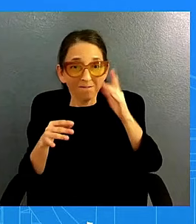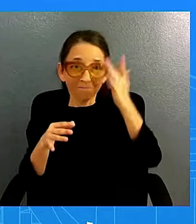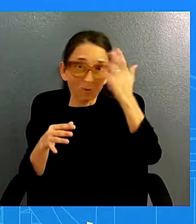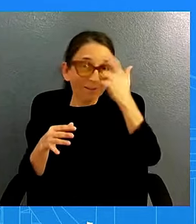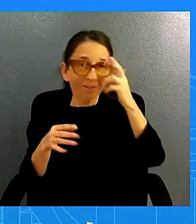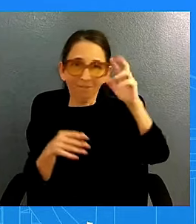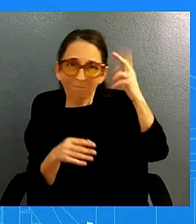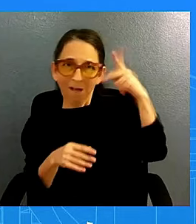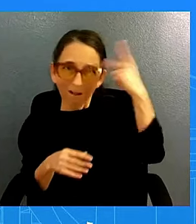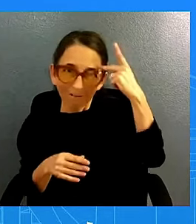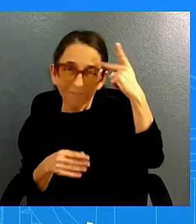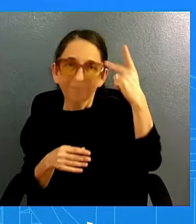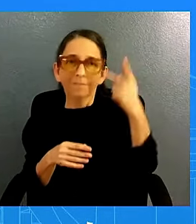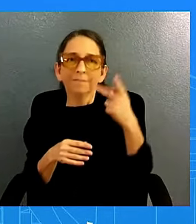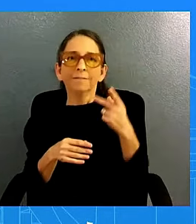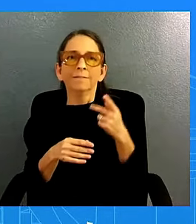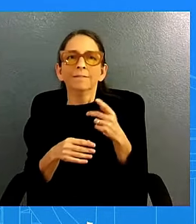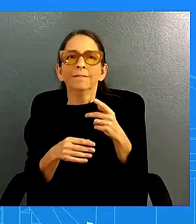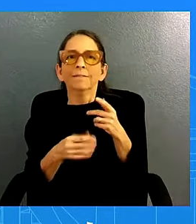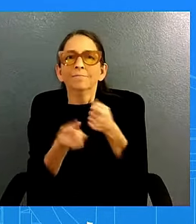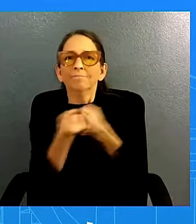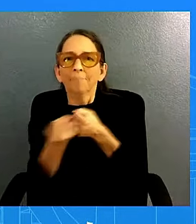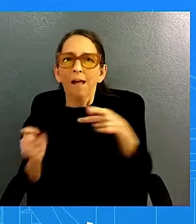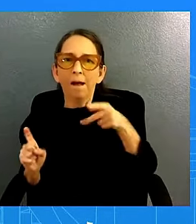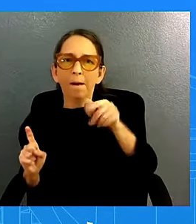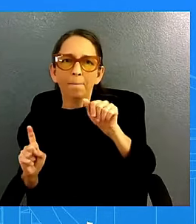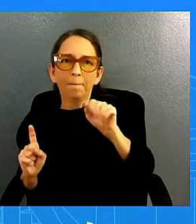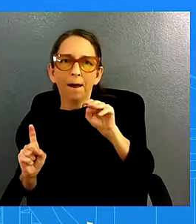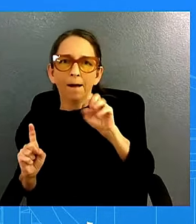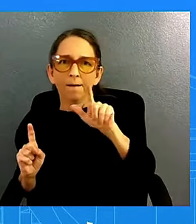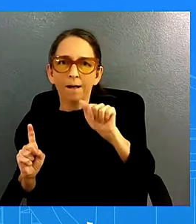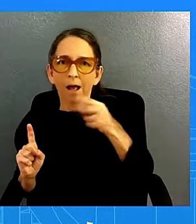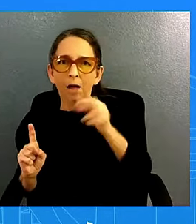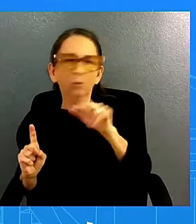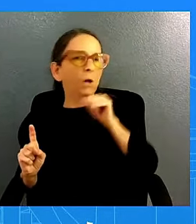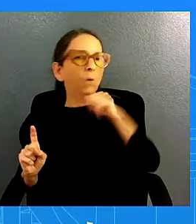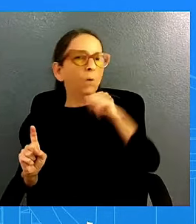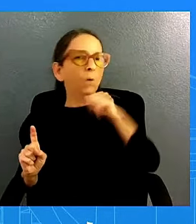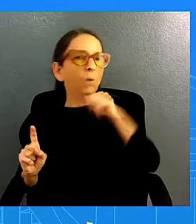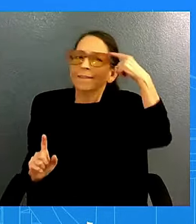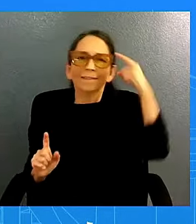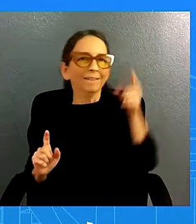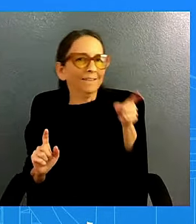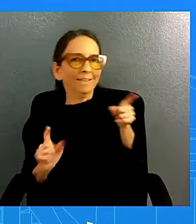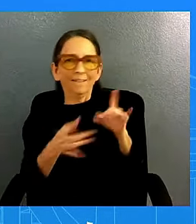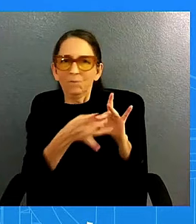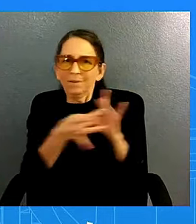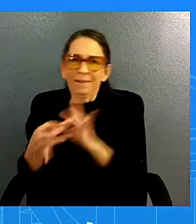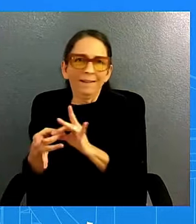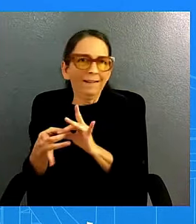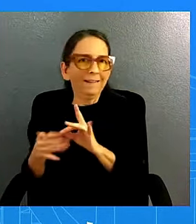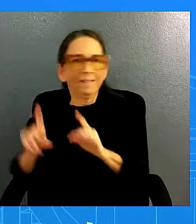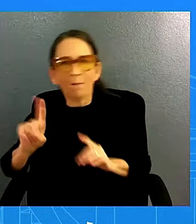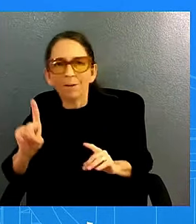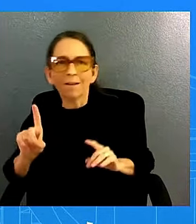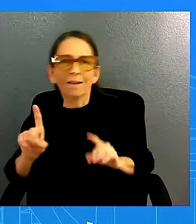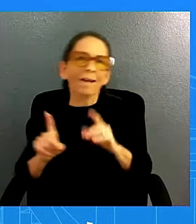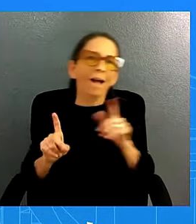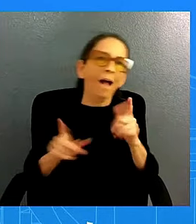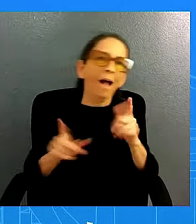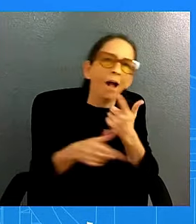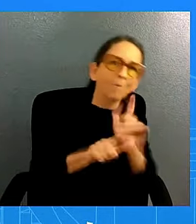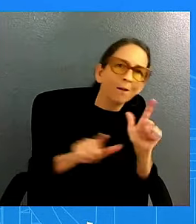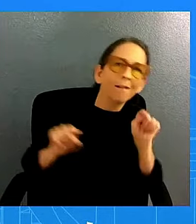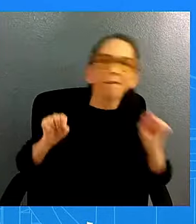don't think the ed board of the wall street journal is associated much with democrats or liberals so i take that as a statement that i very much agree